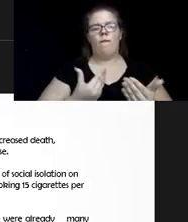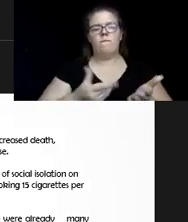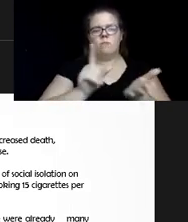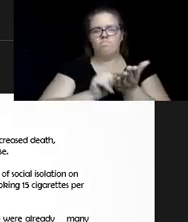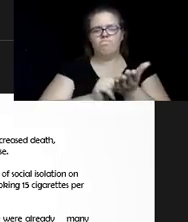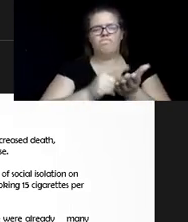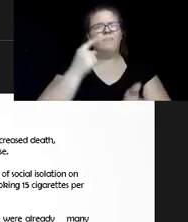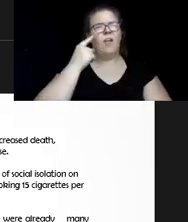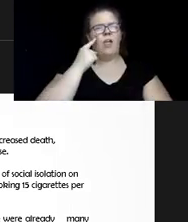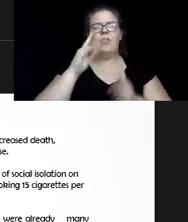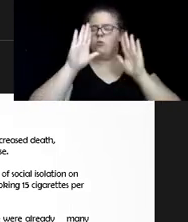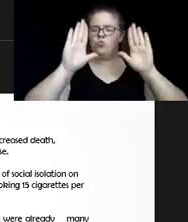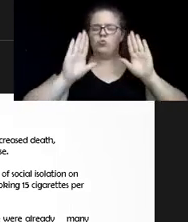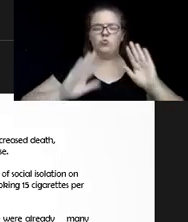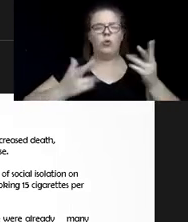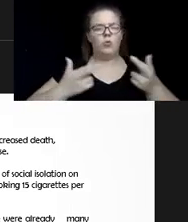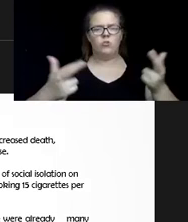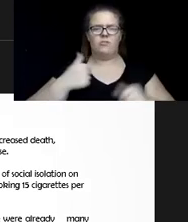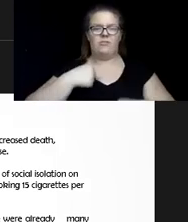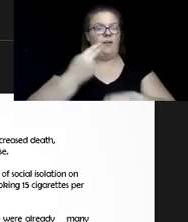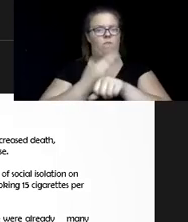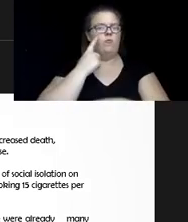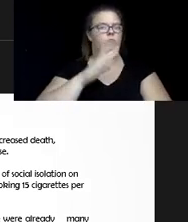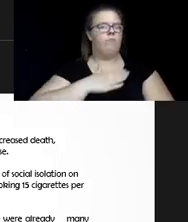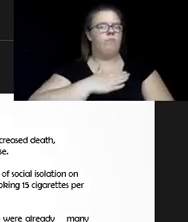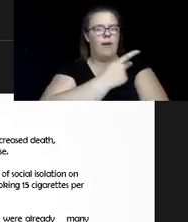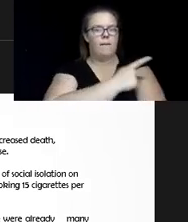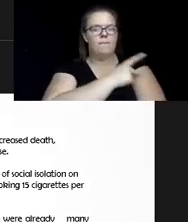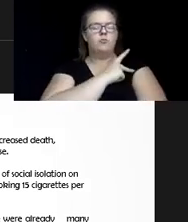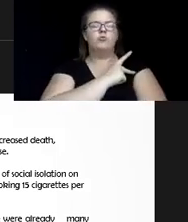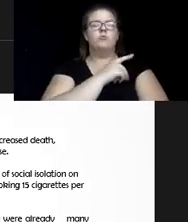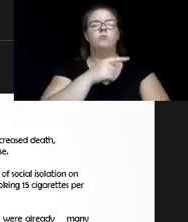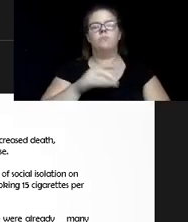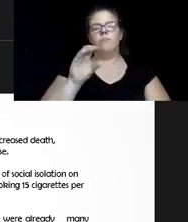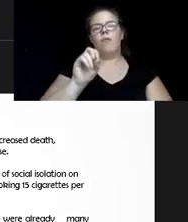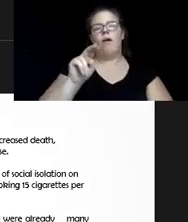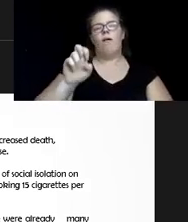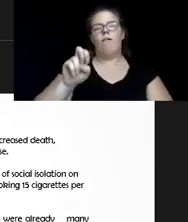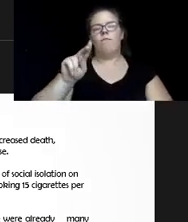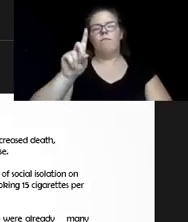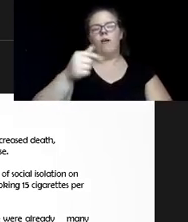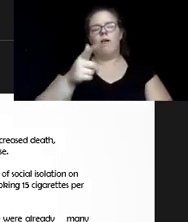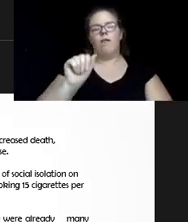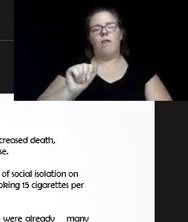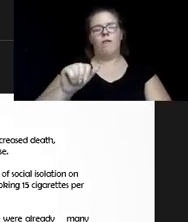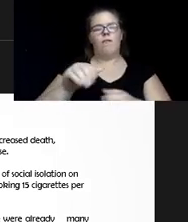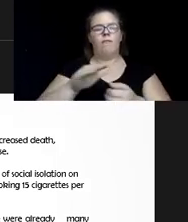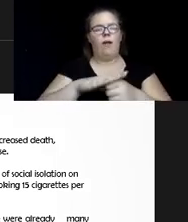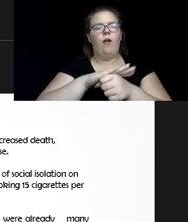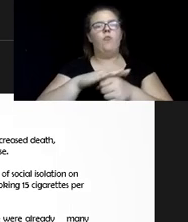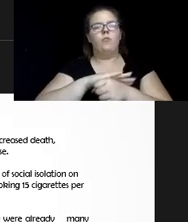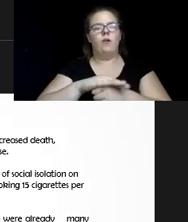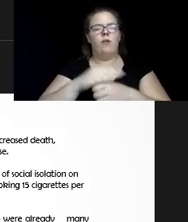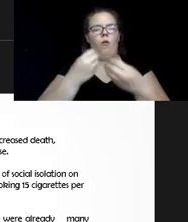I think it's a great resource. I know I've used it for my patients. It's put out by the Onondaga County Office for the Aging, regarding senior